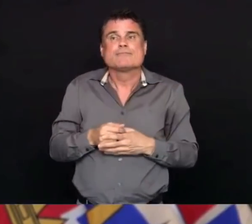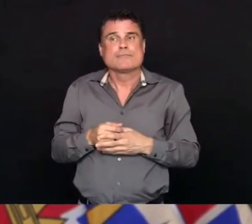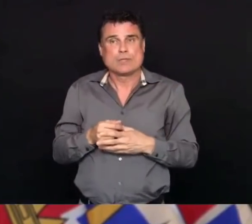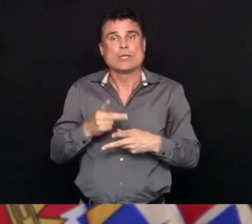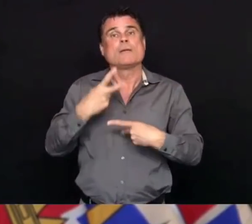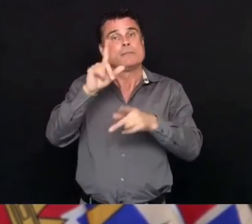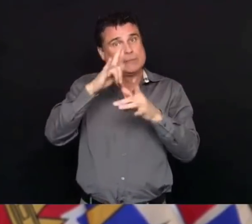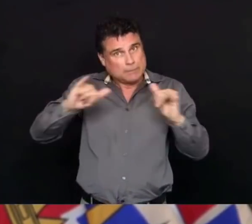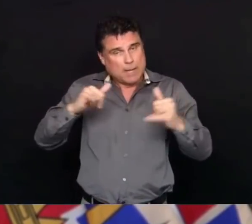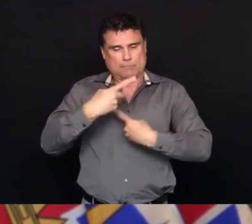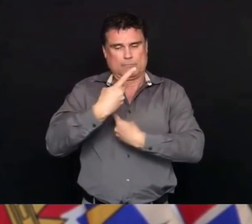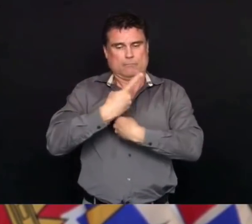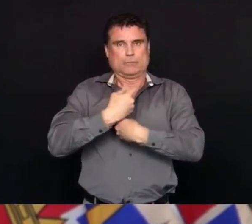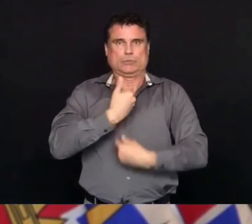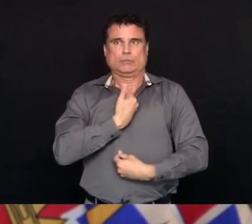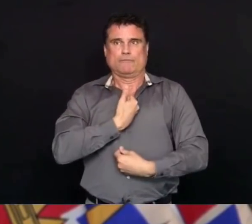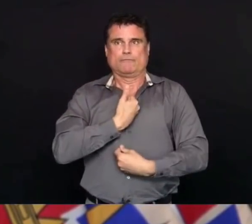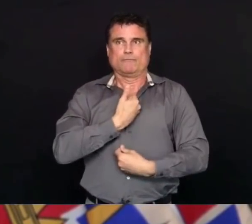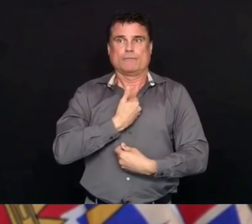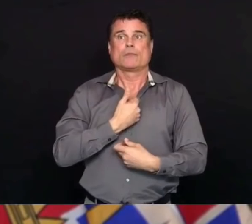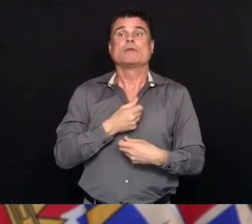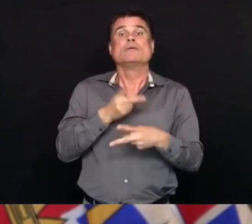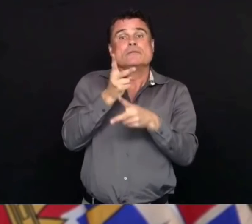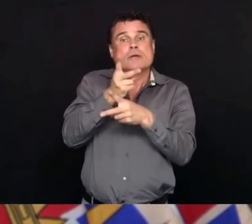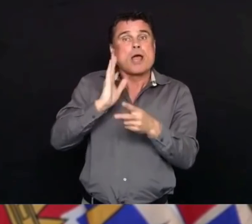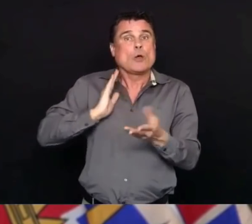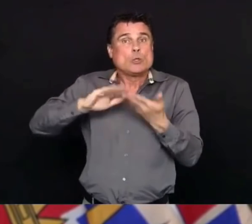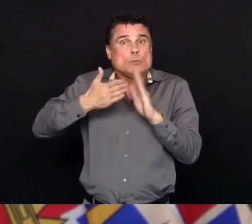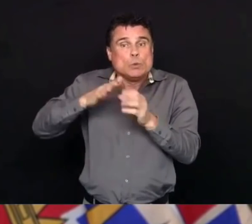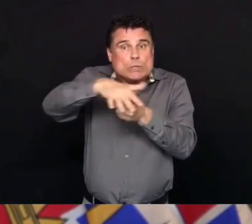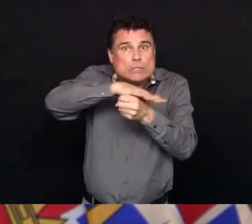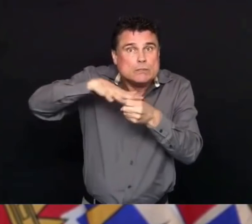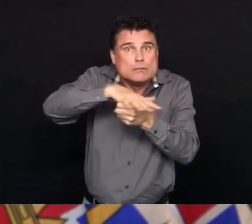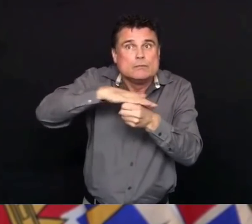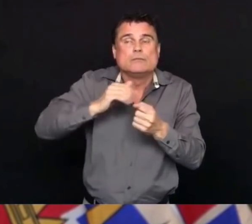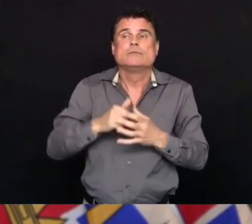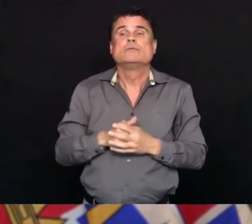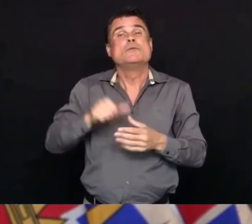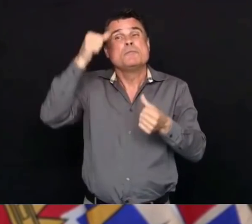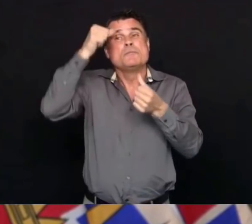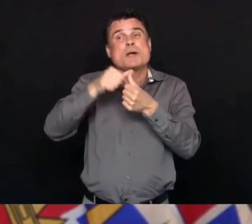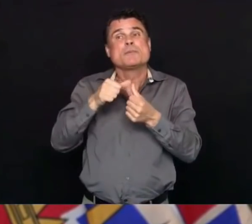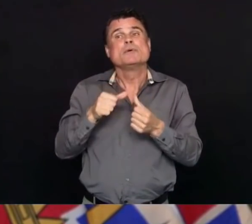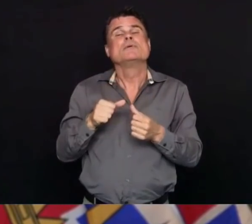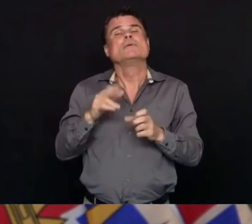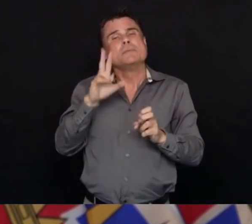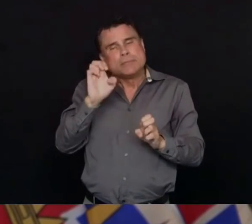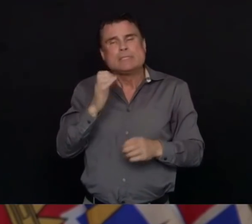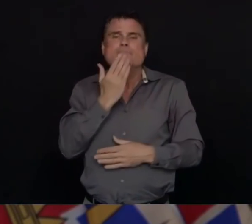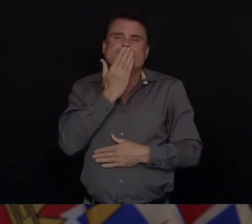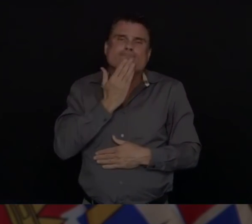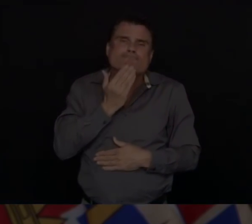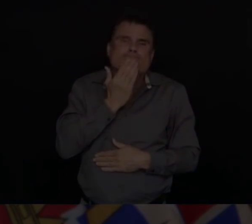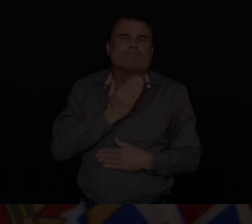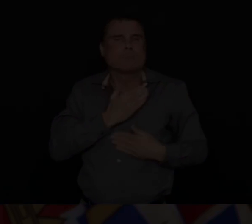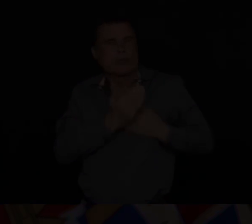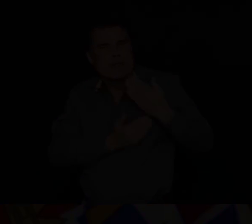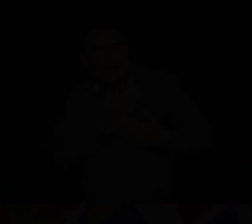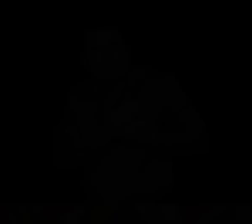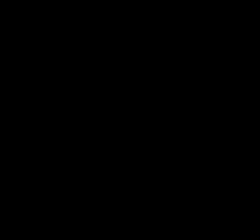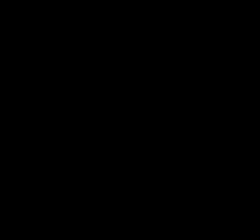and to remind you to be kind to each other in doing this, to be calm and to stay safe. Thank you. Thank you.